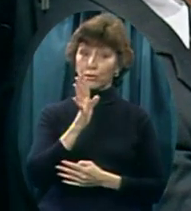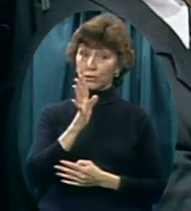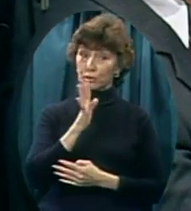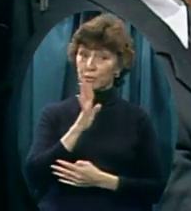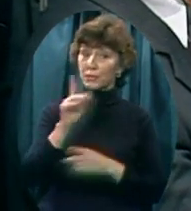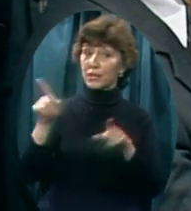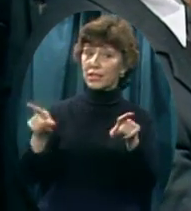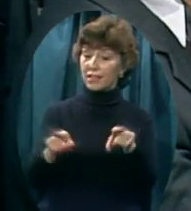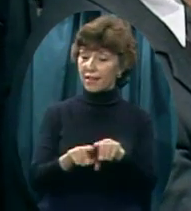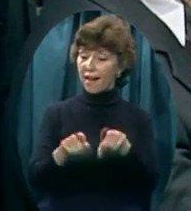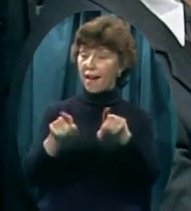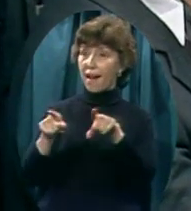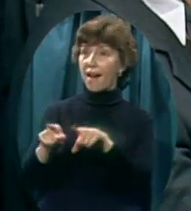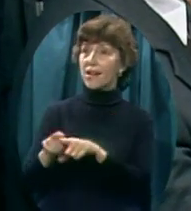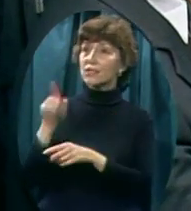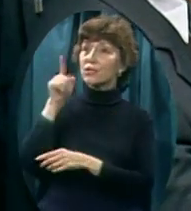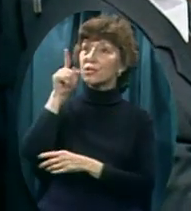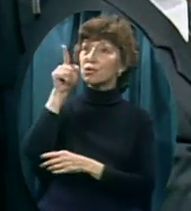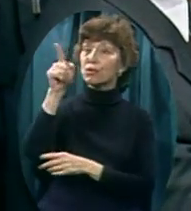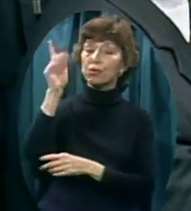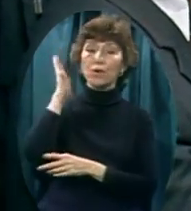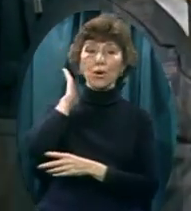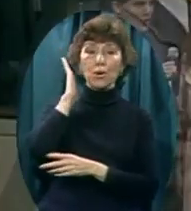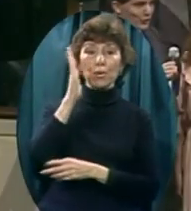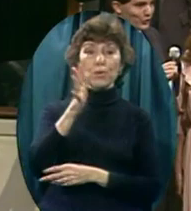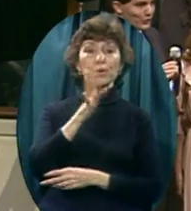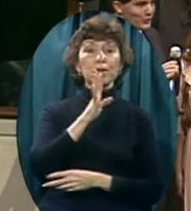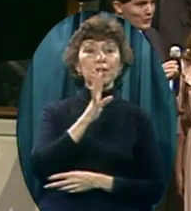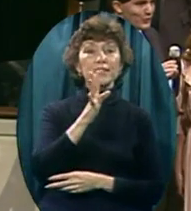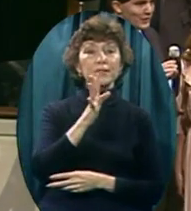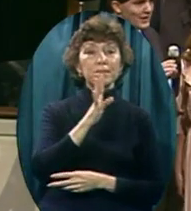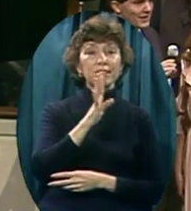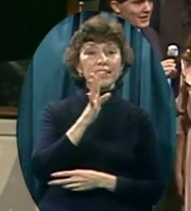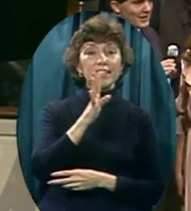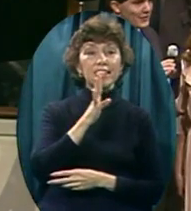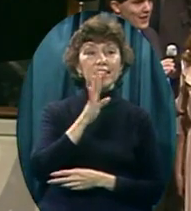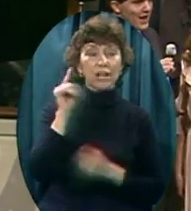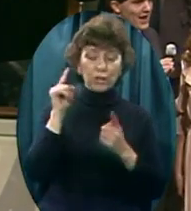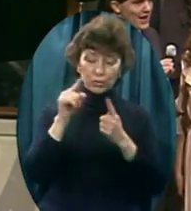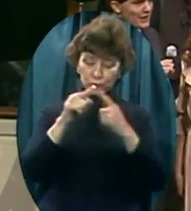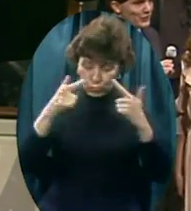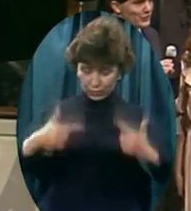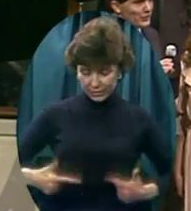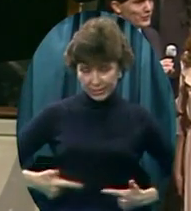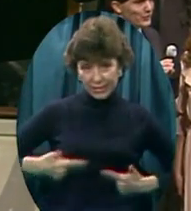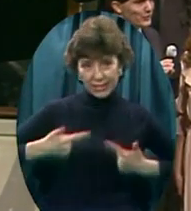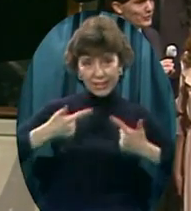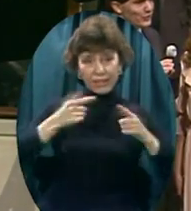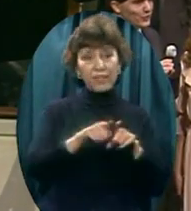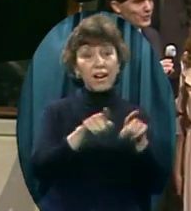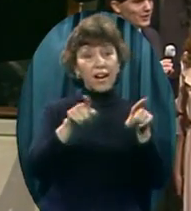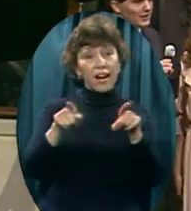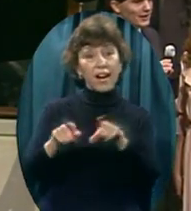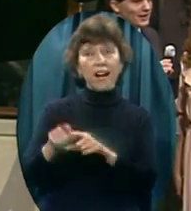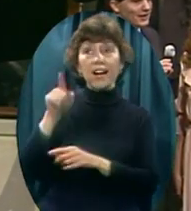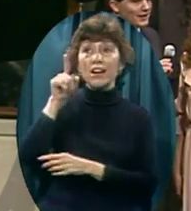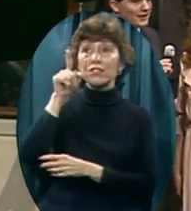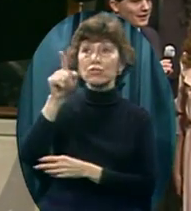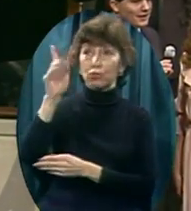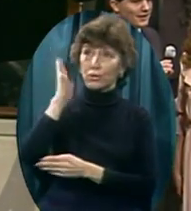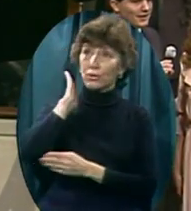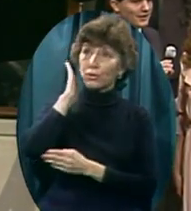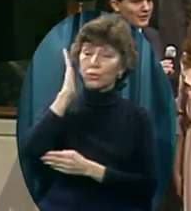you would speak, to live as you would